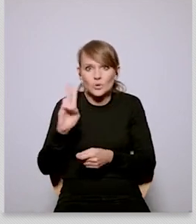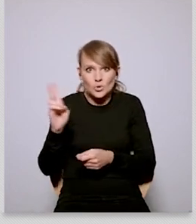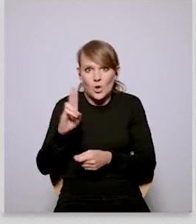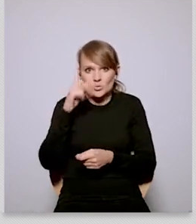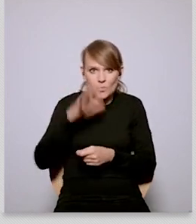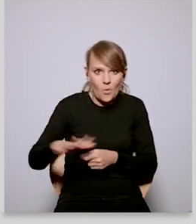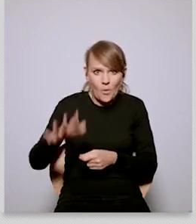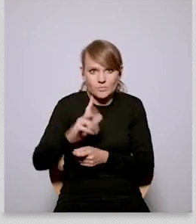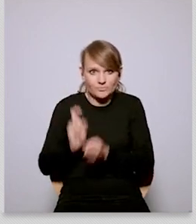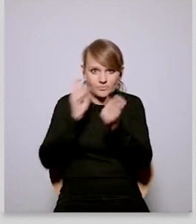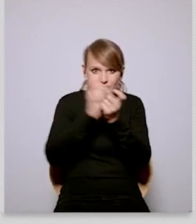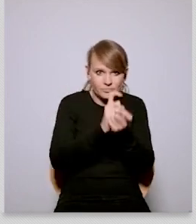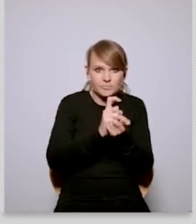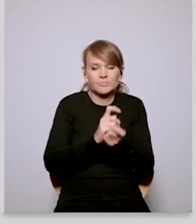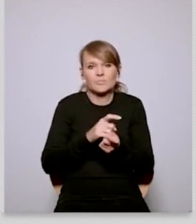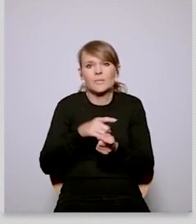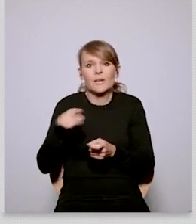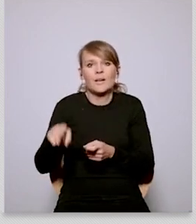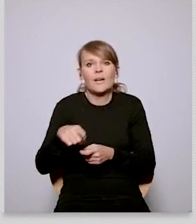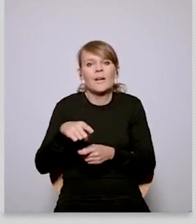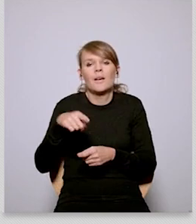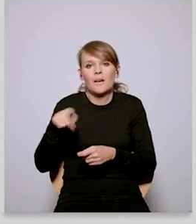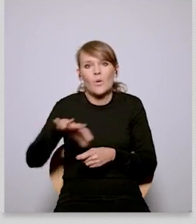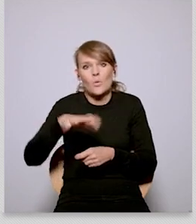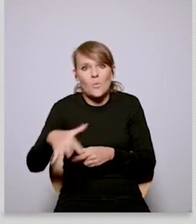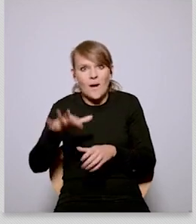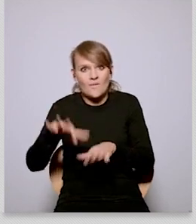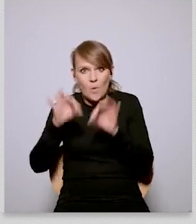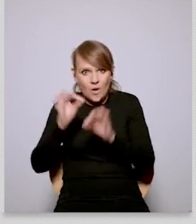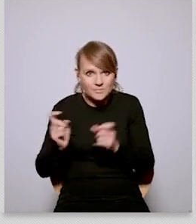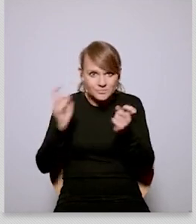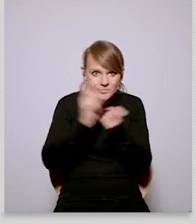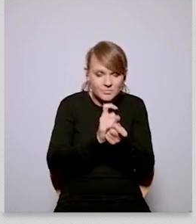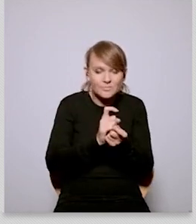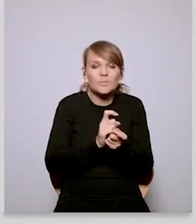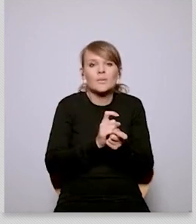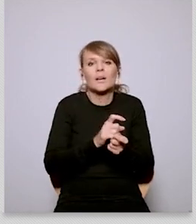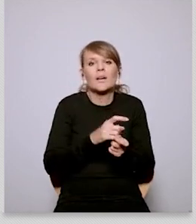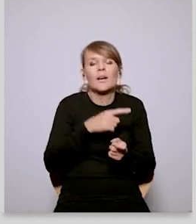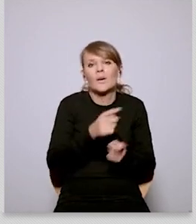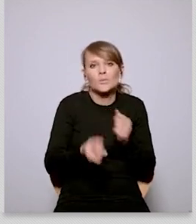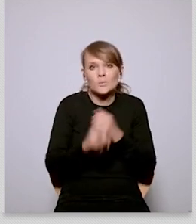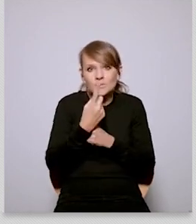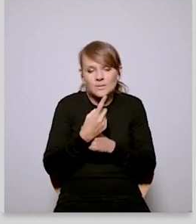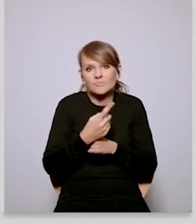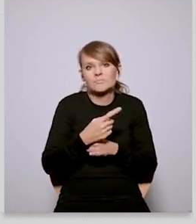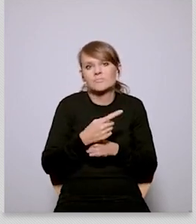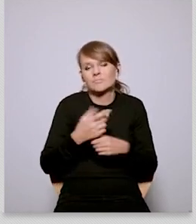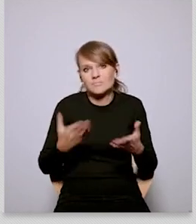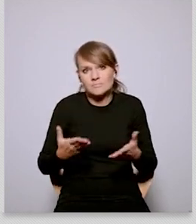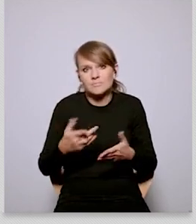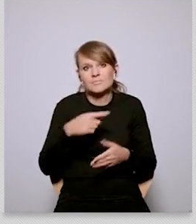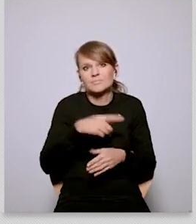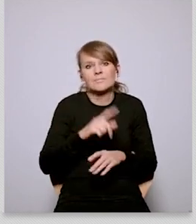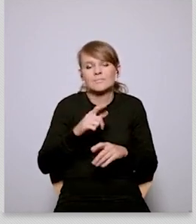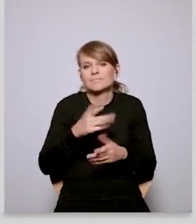well it's just an opportunistic behavior and they're very afraid of losing the supporters within